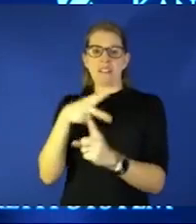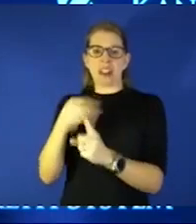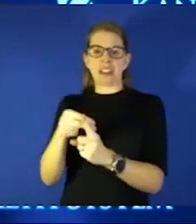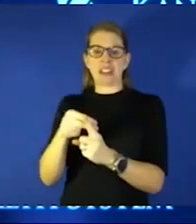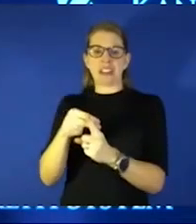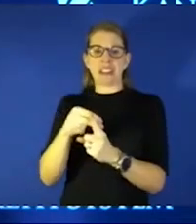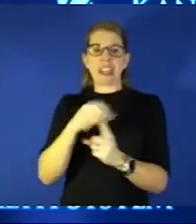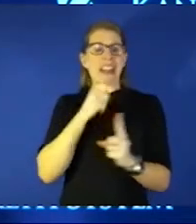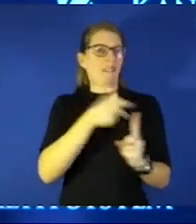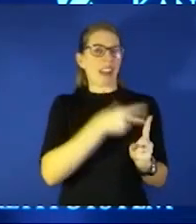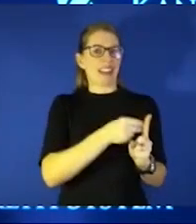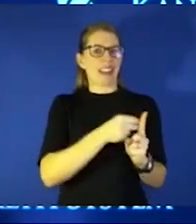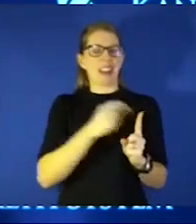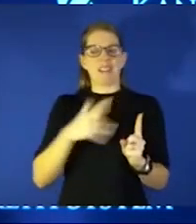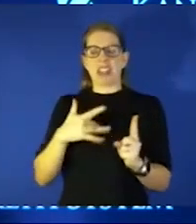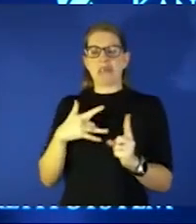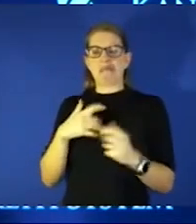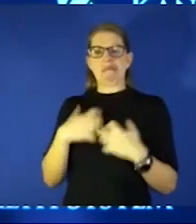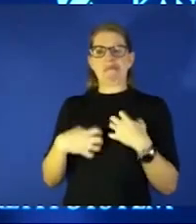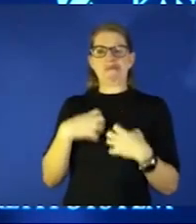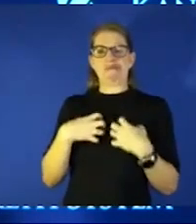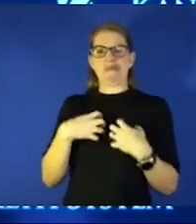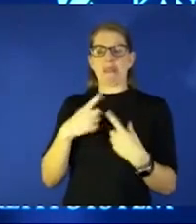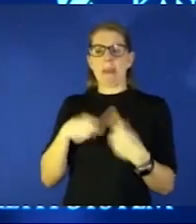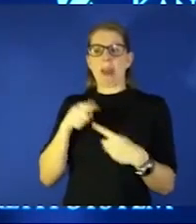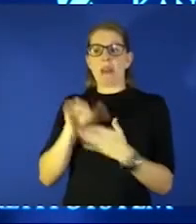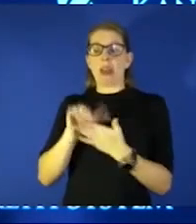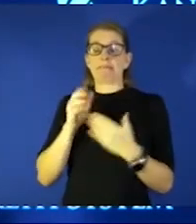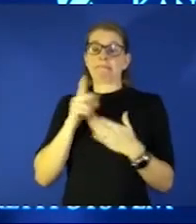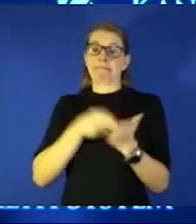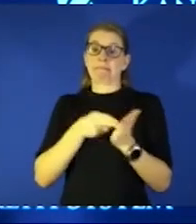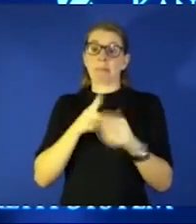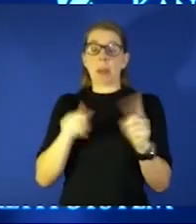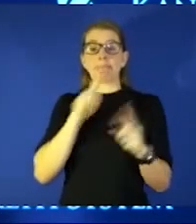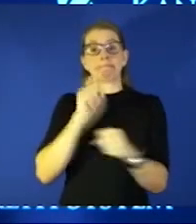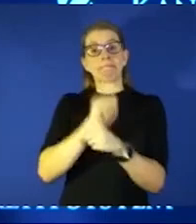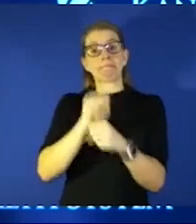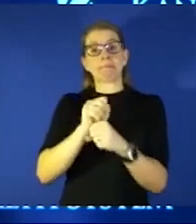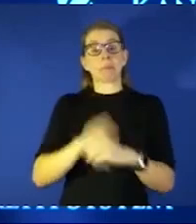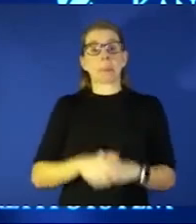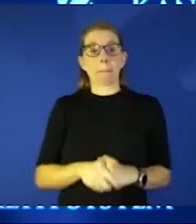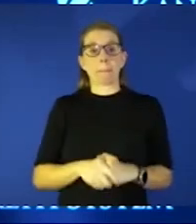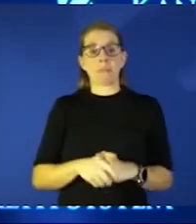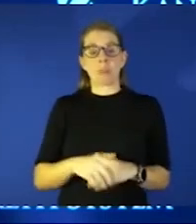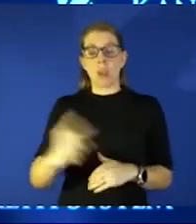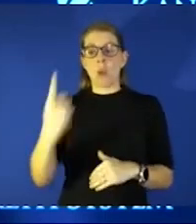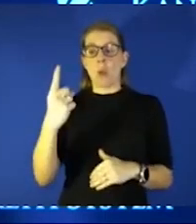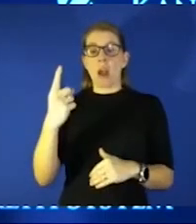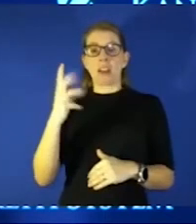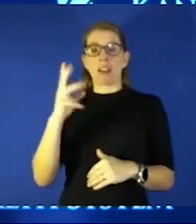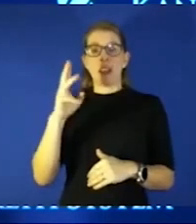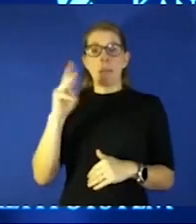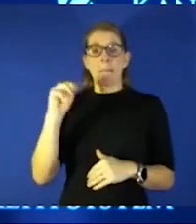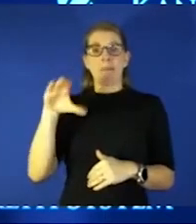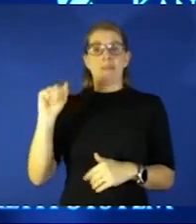actually but um the uh the reality is there's only one monoclonal antibody that we have currently that's going to work